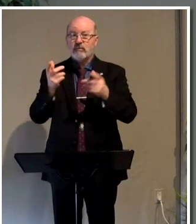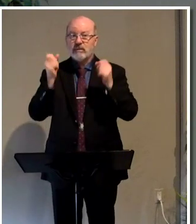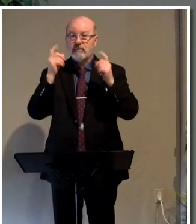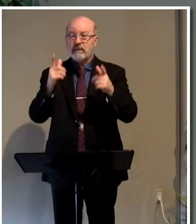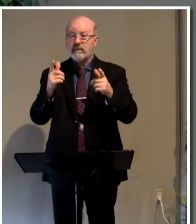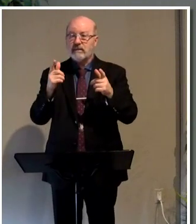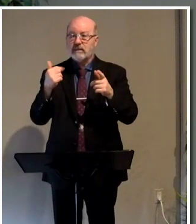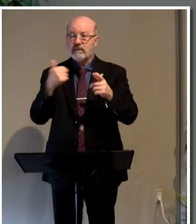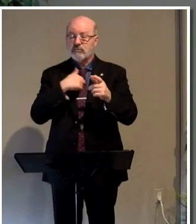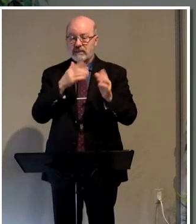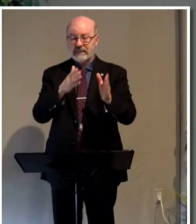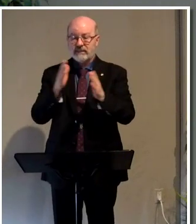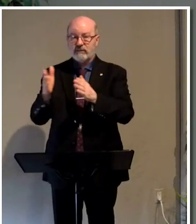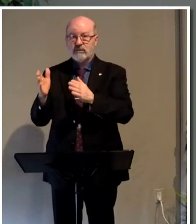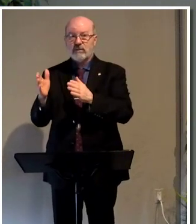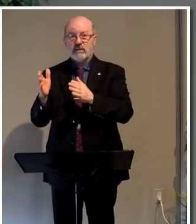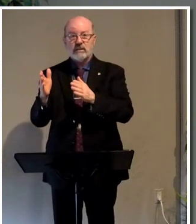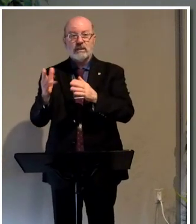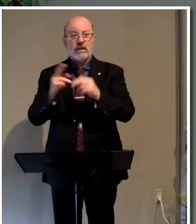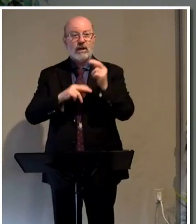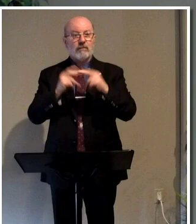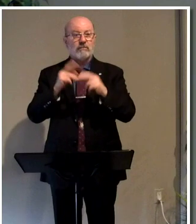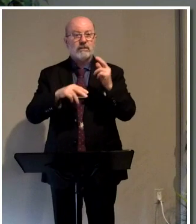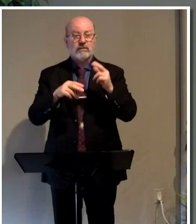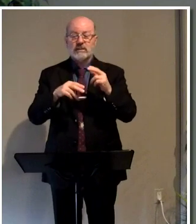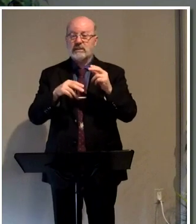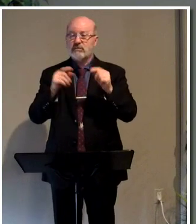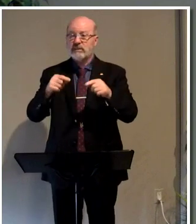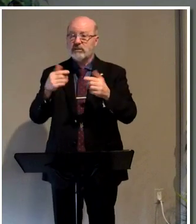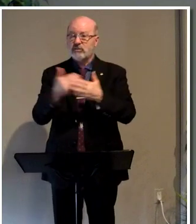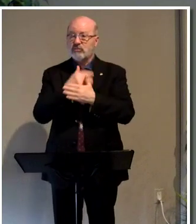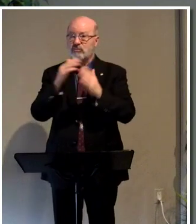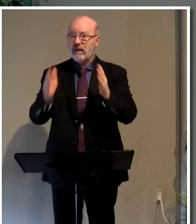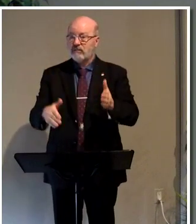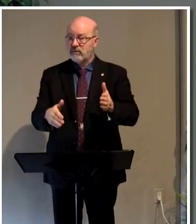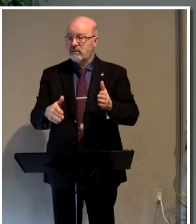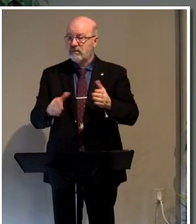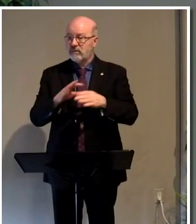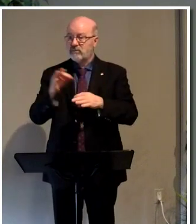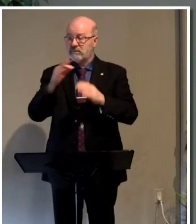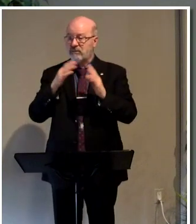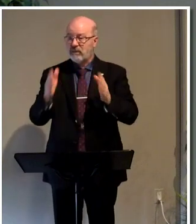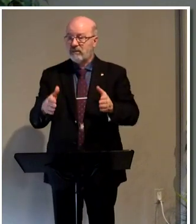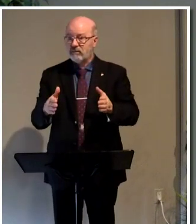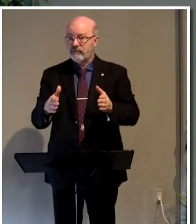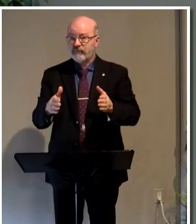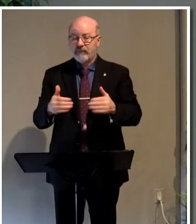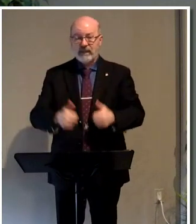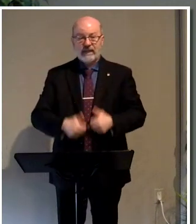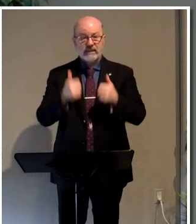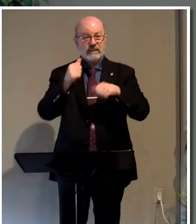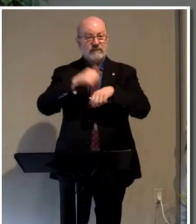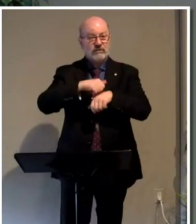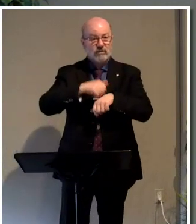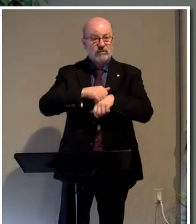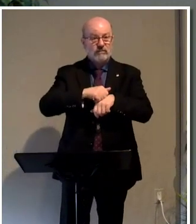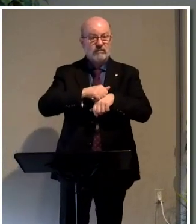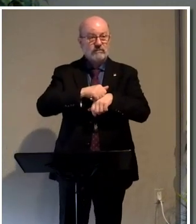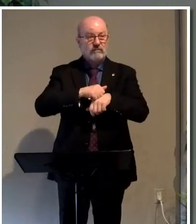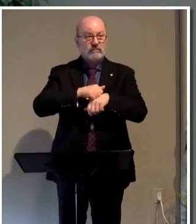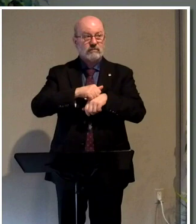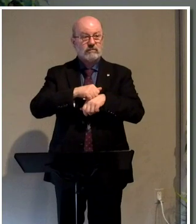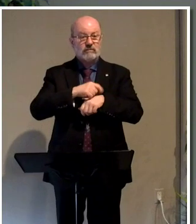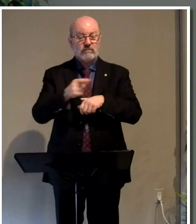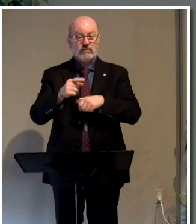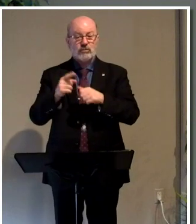is that we individually are built into this new house, into this spiritual house as living stones. But you are just